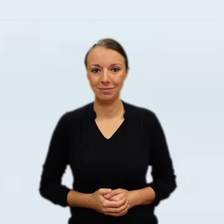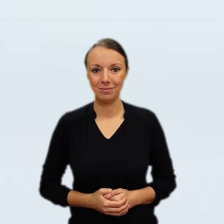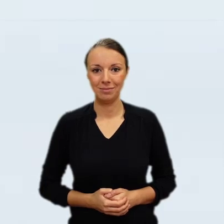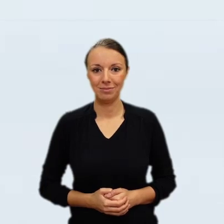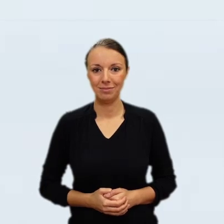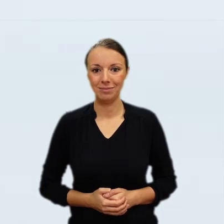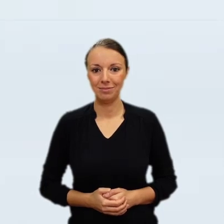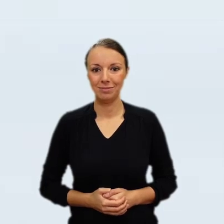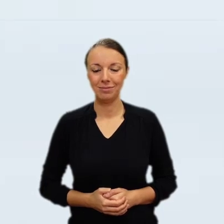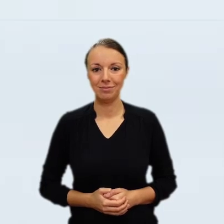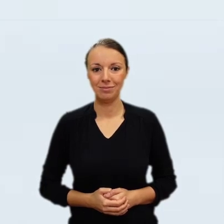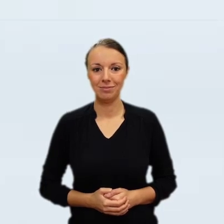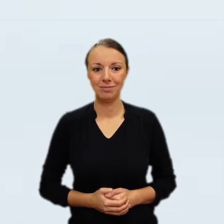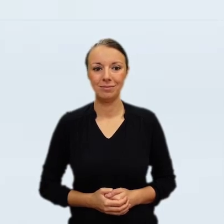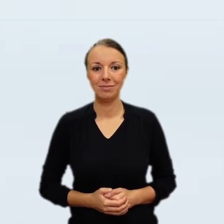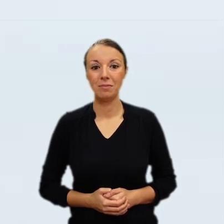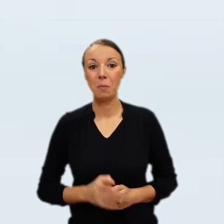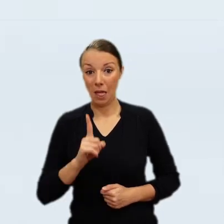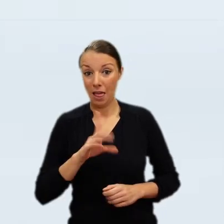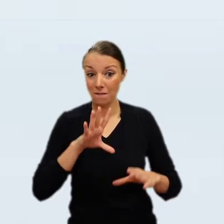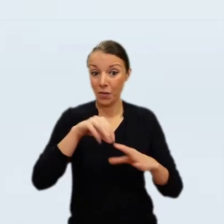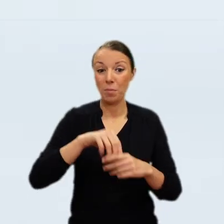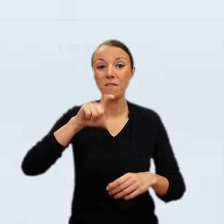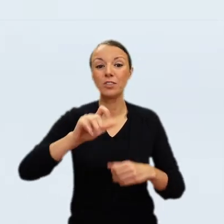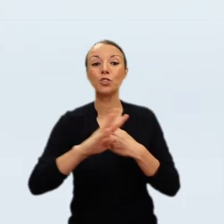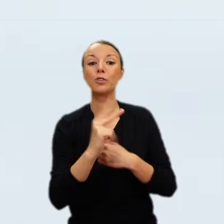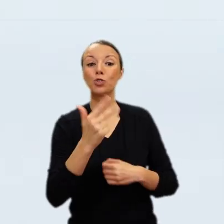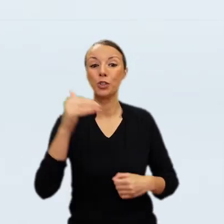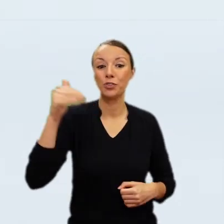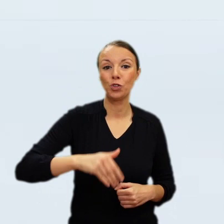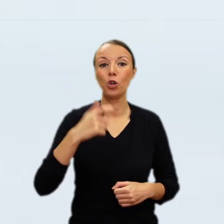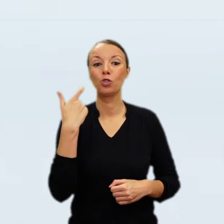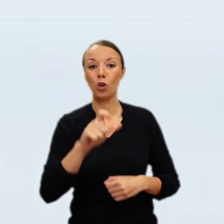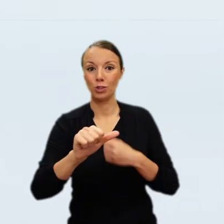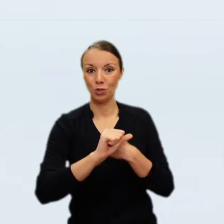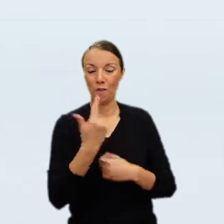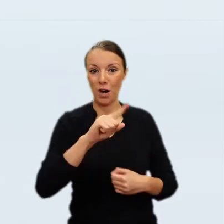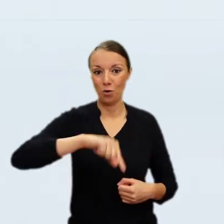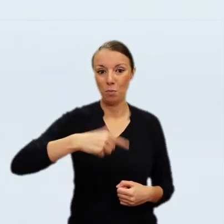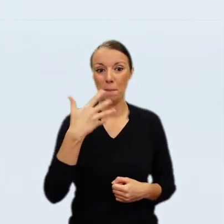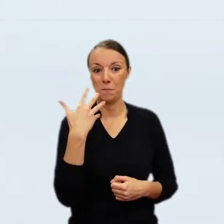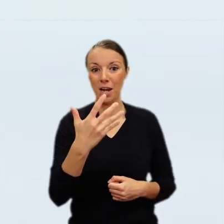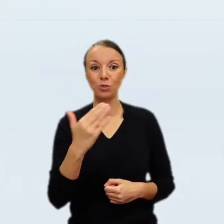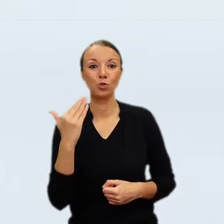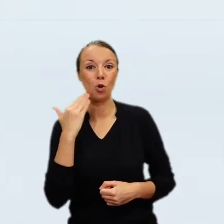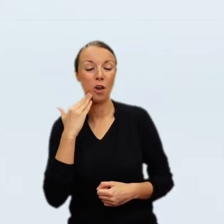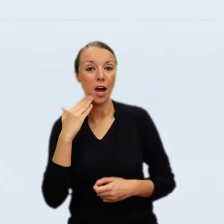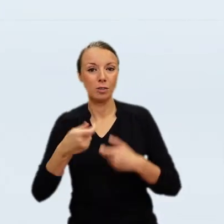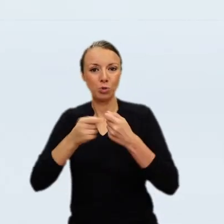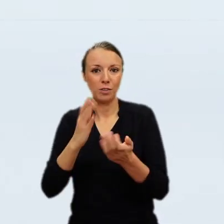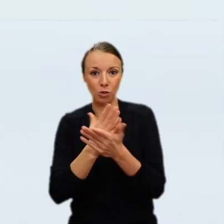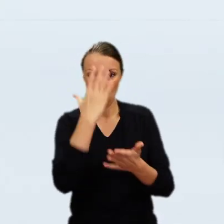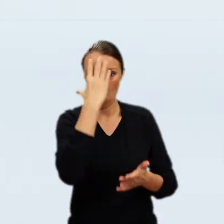After the 1898 exhibition, the Polish writer had become famous and very valuable. Zisław Tarnowski,